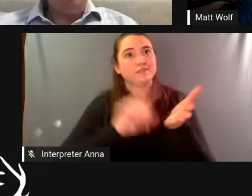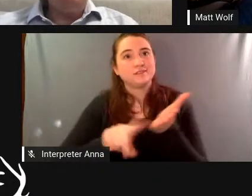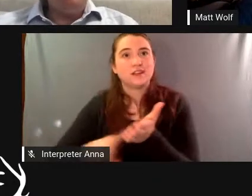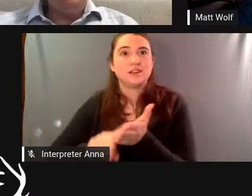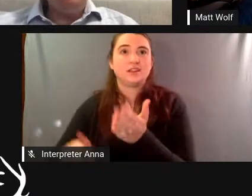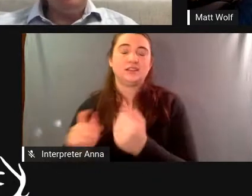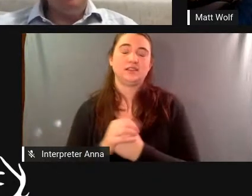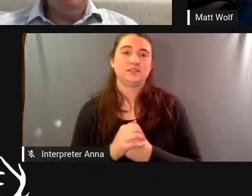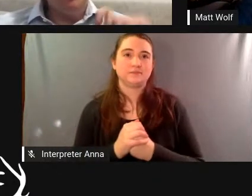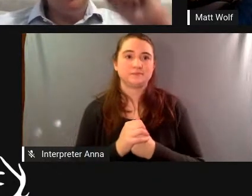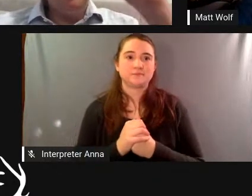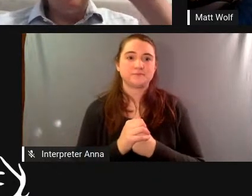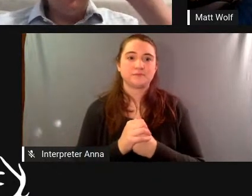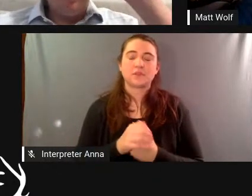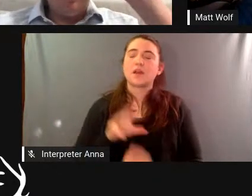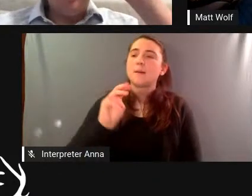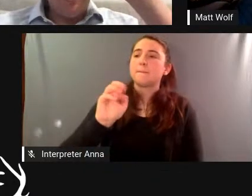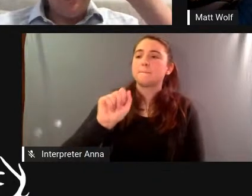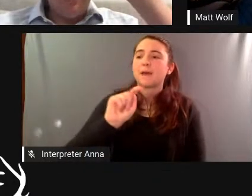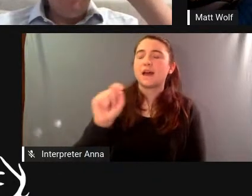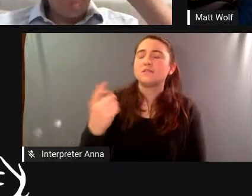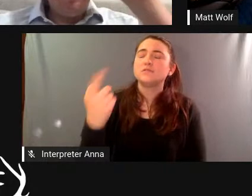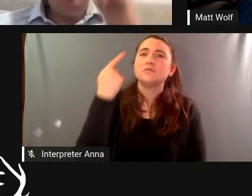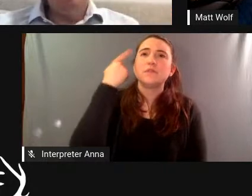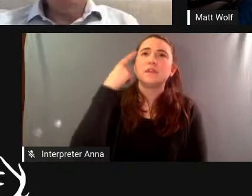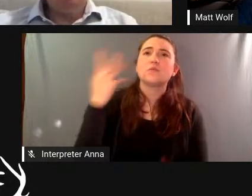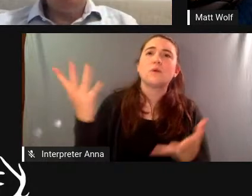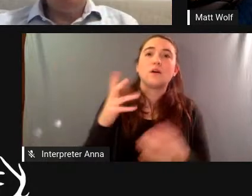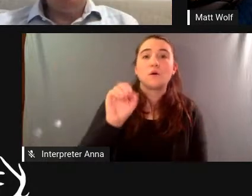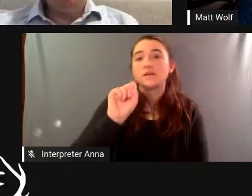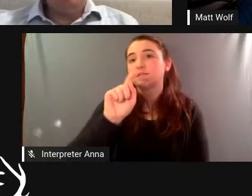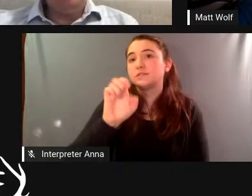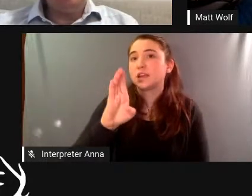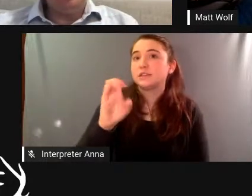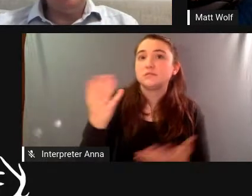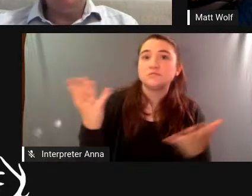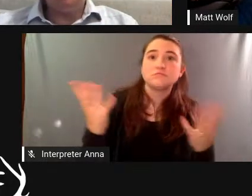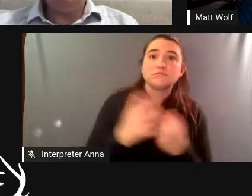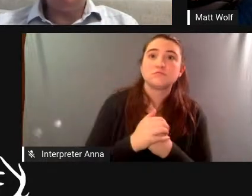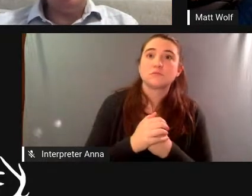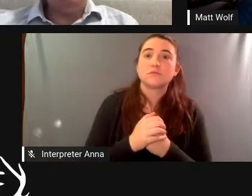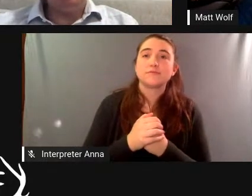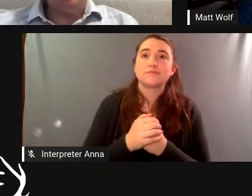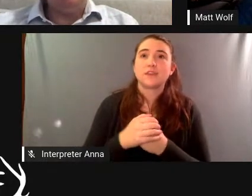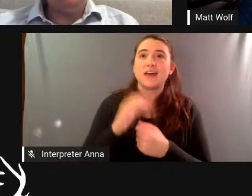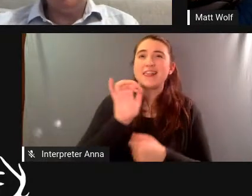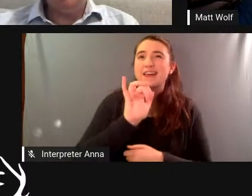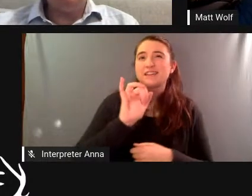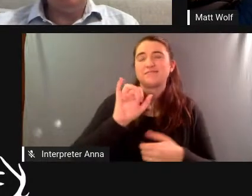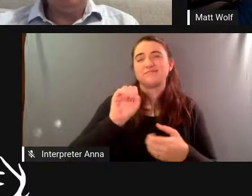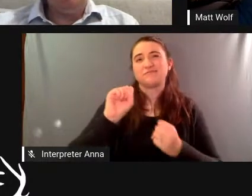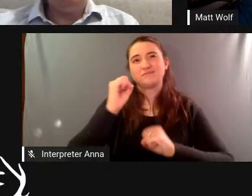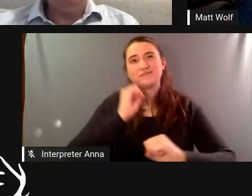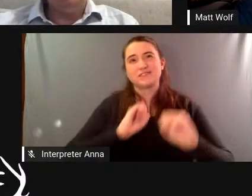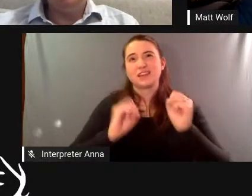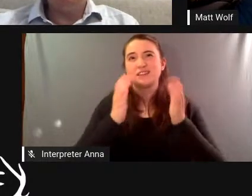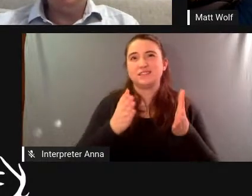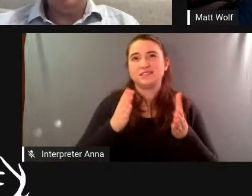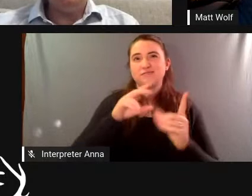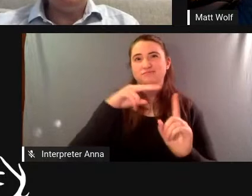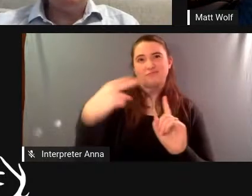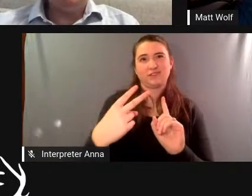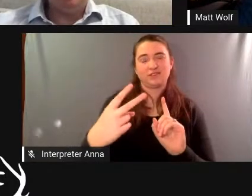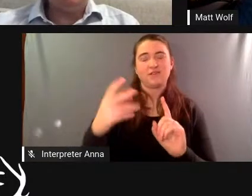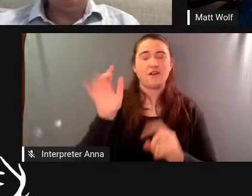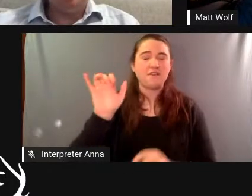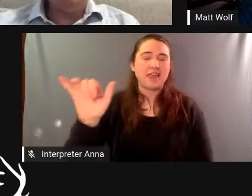uh matt what what do you think uh or stacy i mean about the scientific sort of perception at the time and and would it